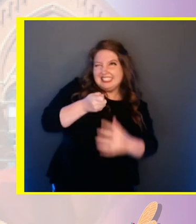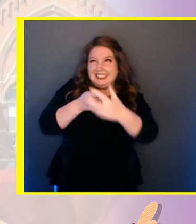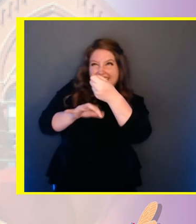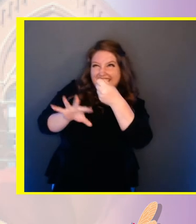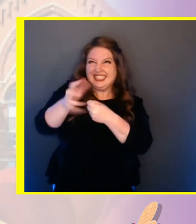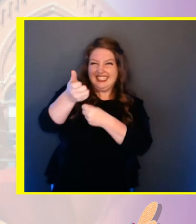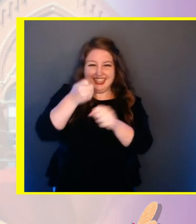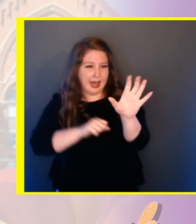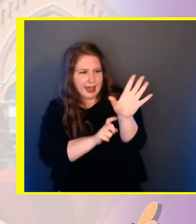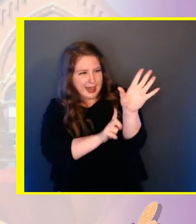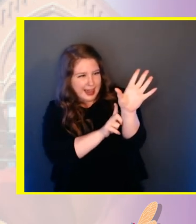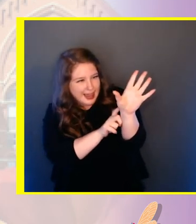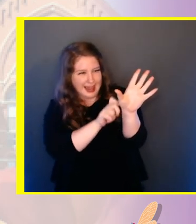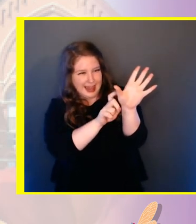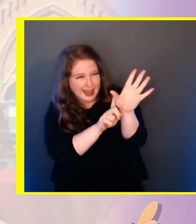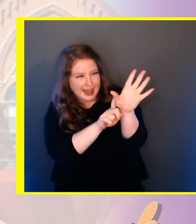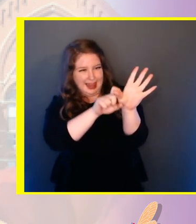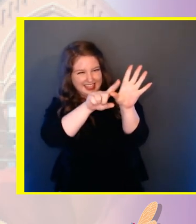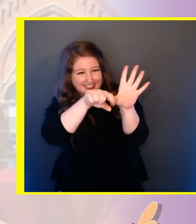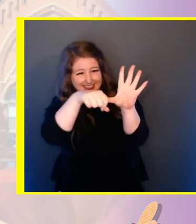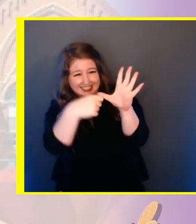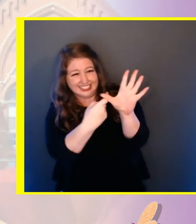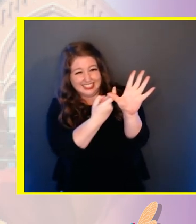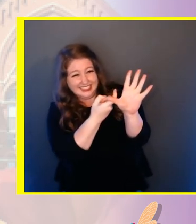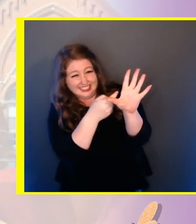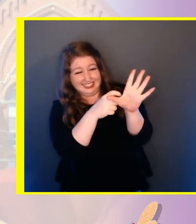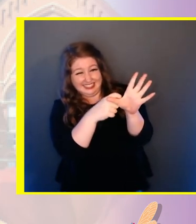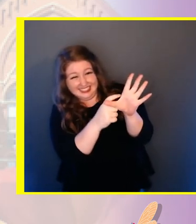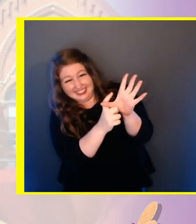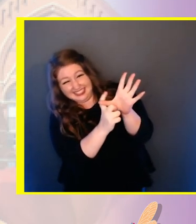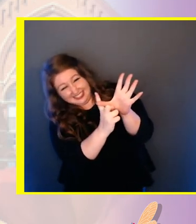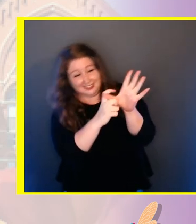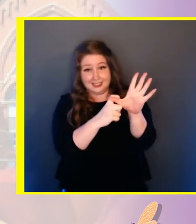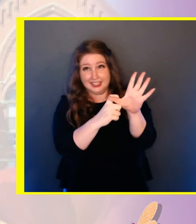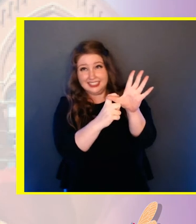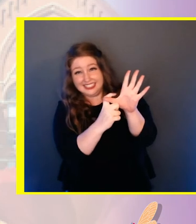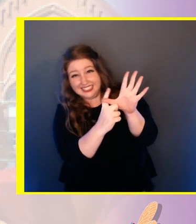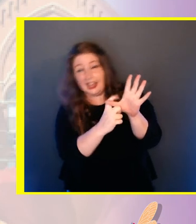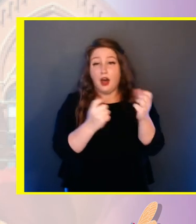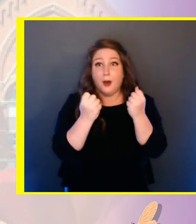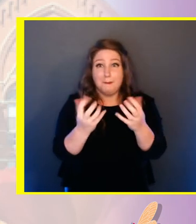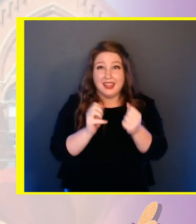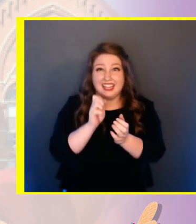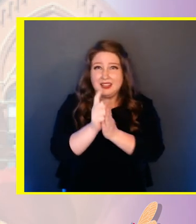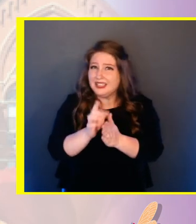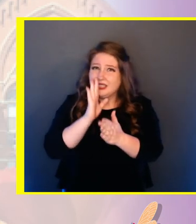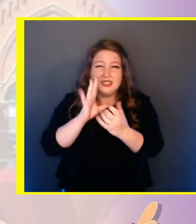upside down, holding on just by the little opening in its nymphal skin.